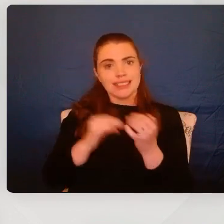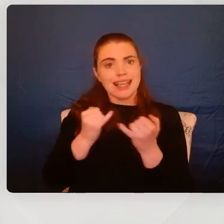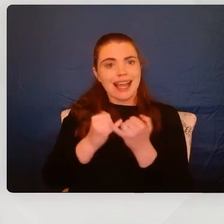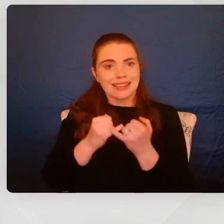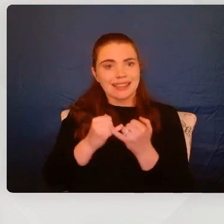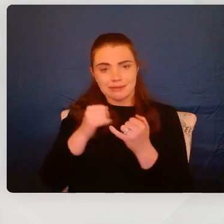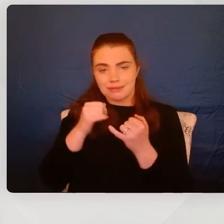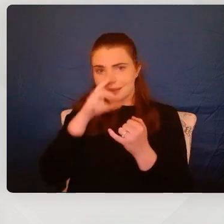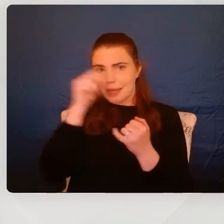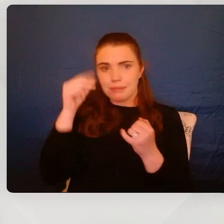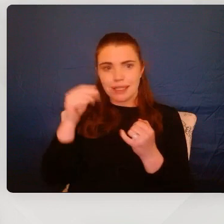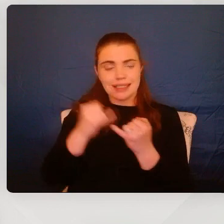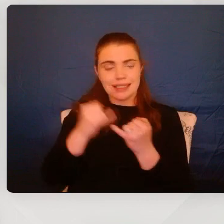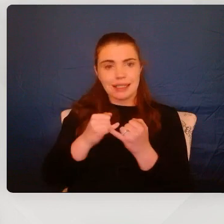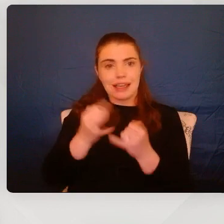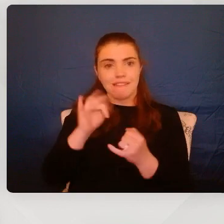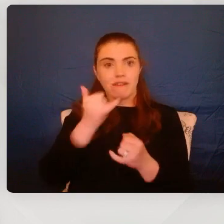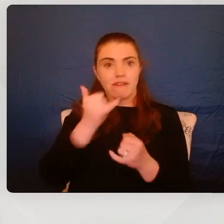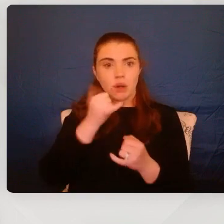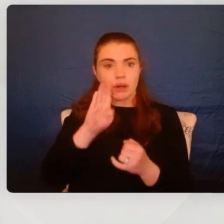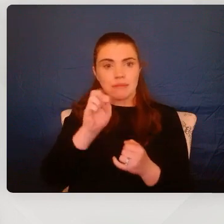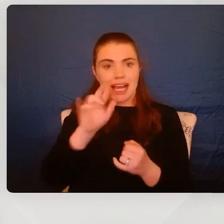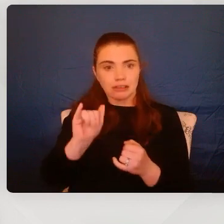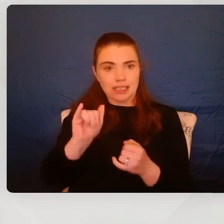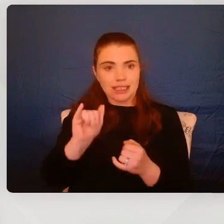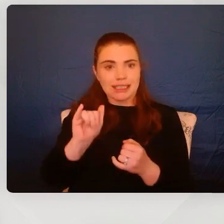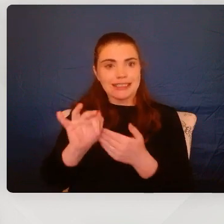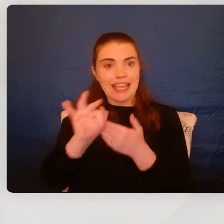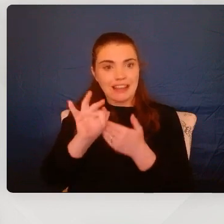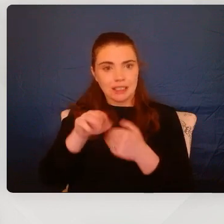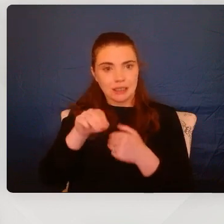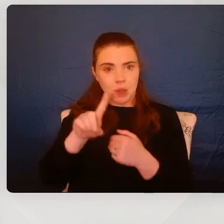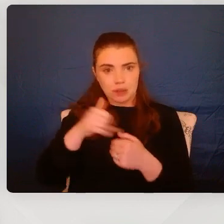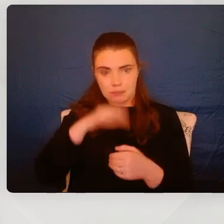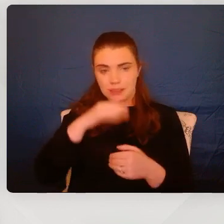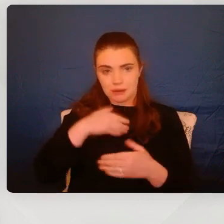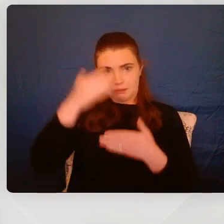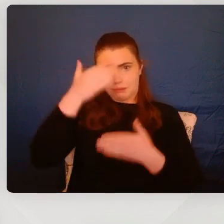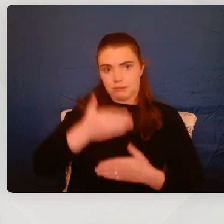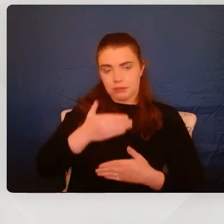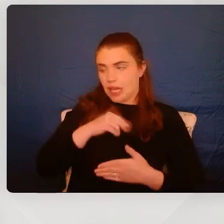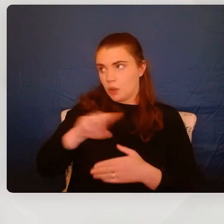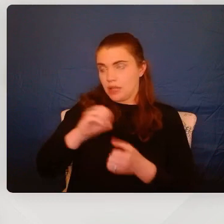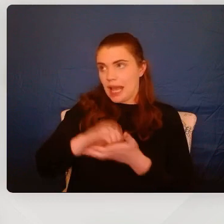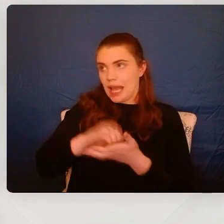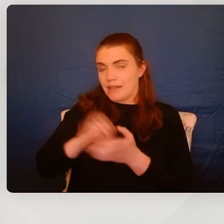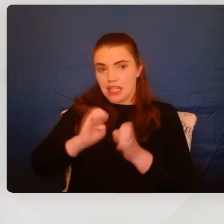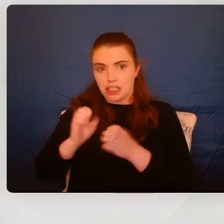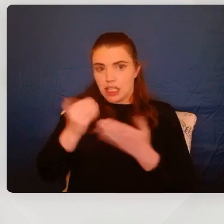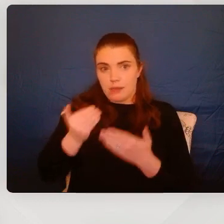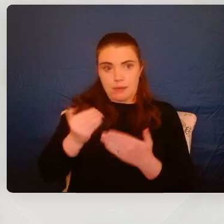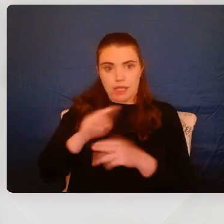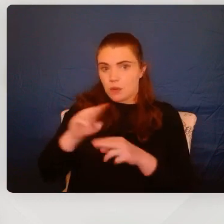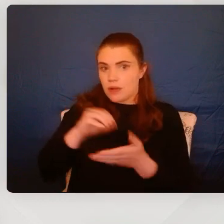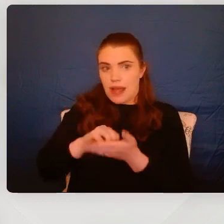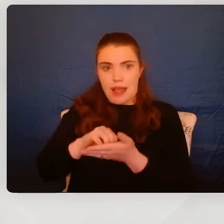I disconnect from my current reality because I don't have the confidence or the resources or the energy right now to process what's going on around